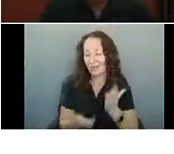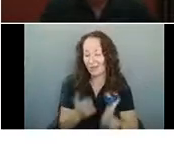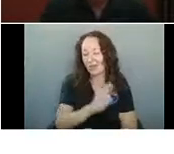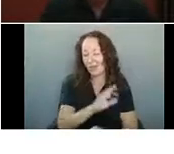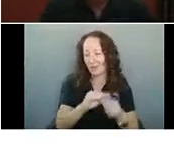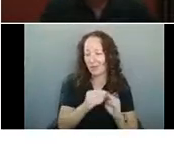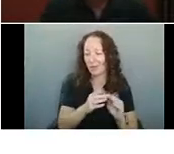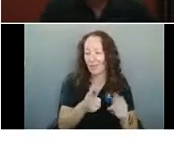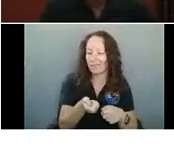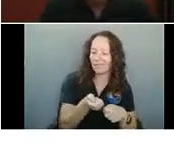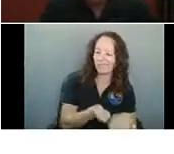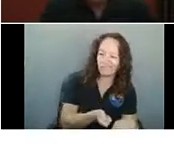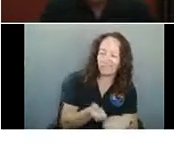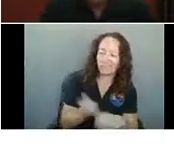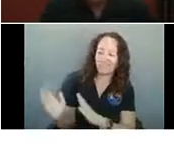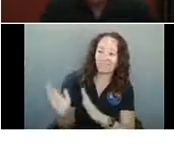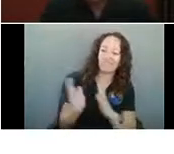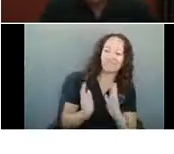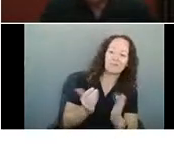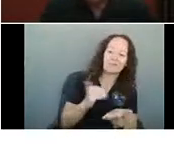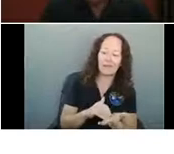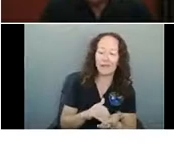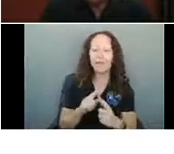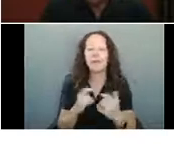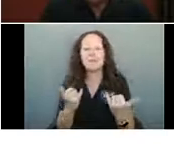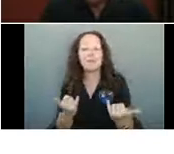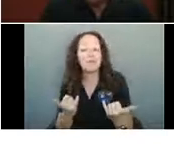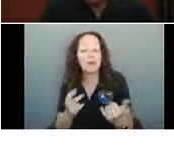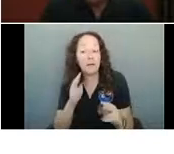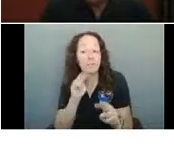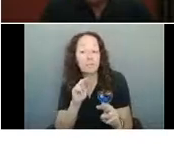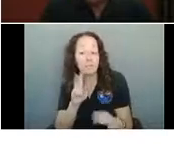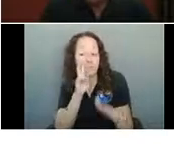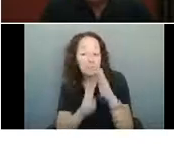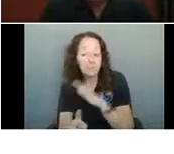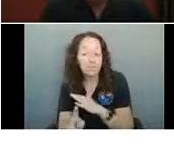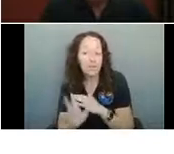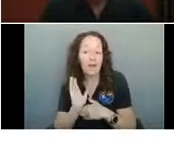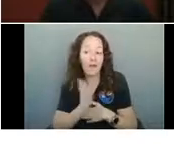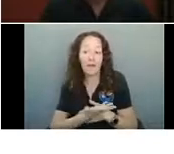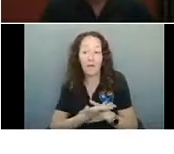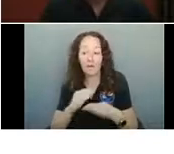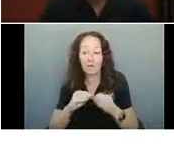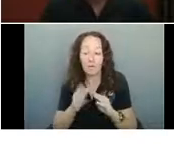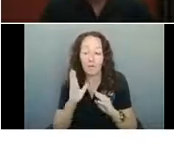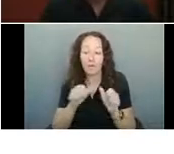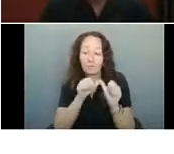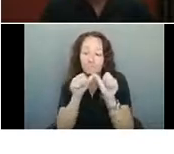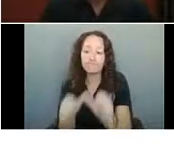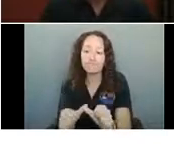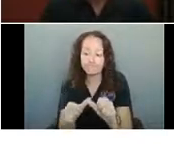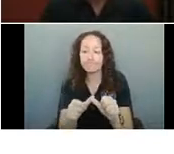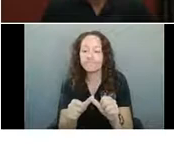moderate category for a little while here. And that's a good thing. I want to make sure that as we proceed,